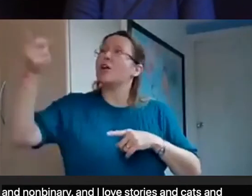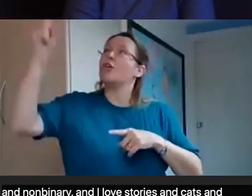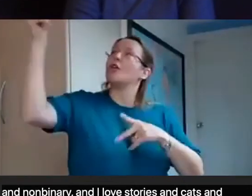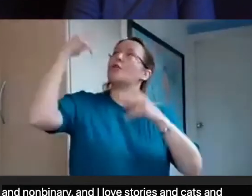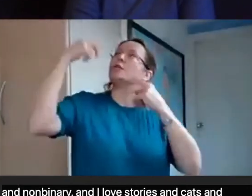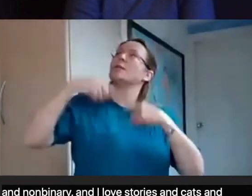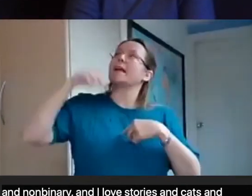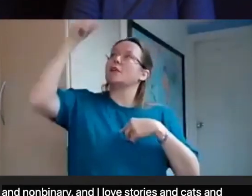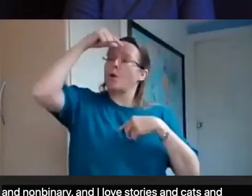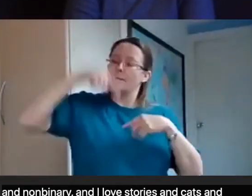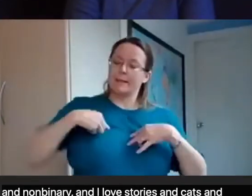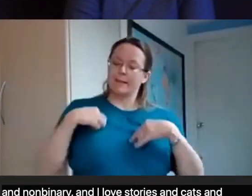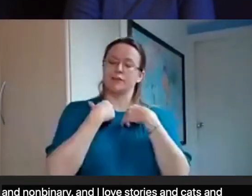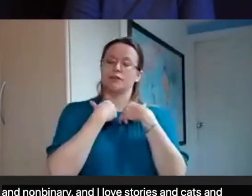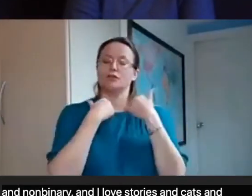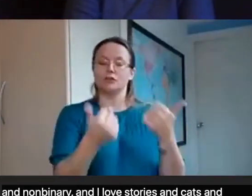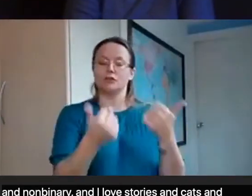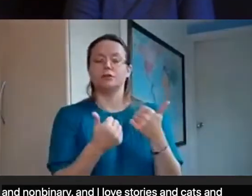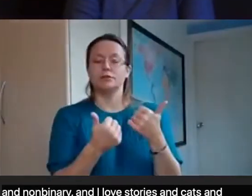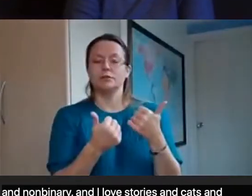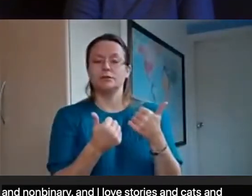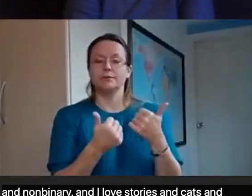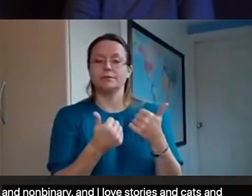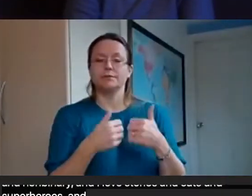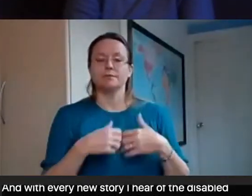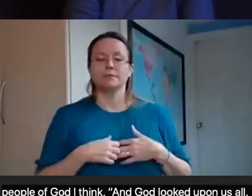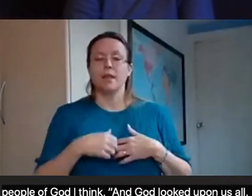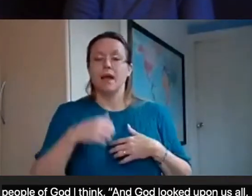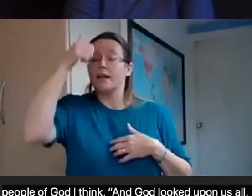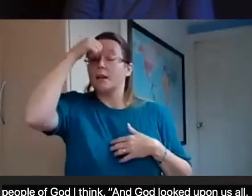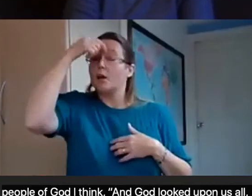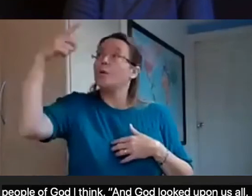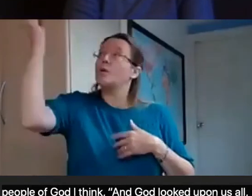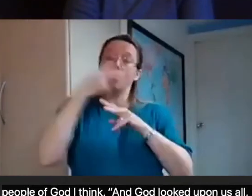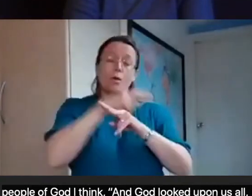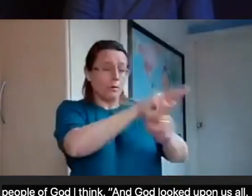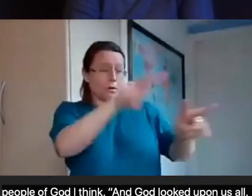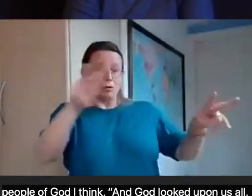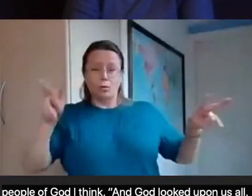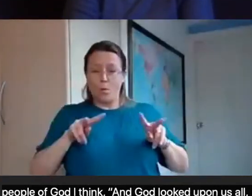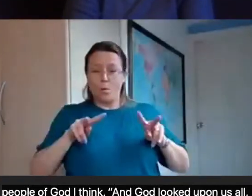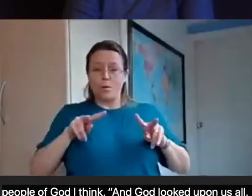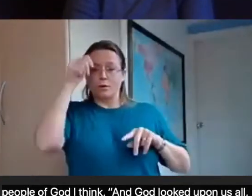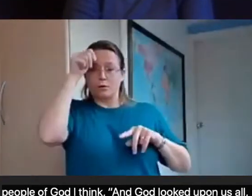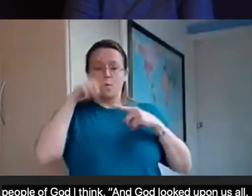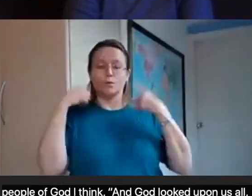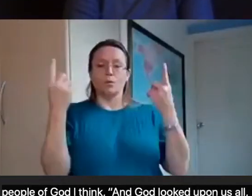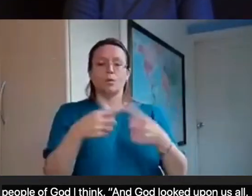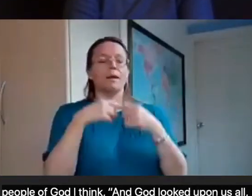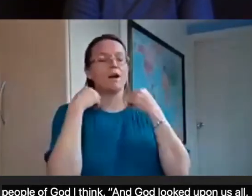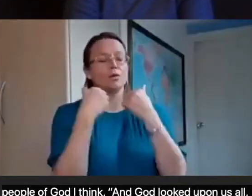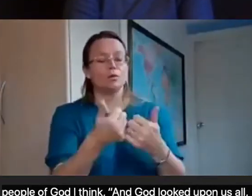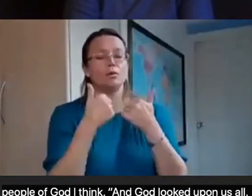And every new story I hear of the disabled people of God makes me think, and God looks upon us all and sees that we are good. And I want every one of